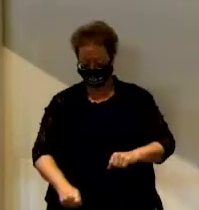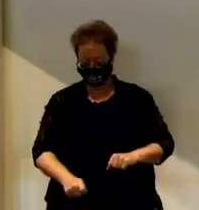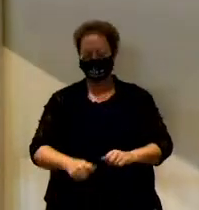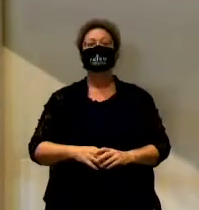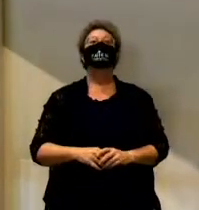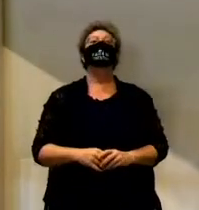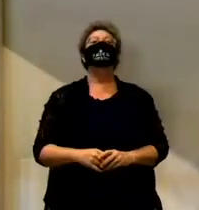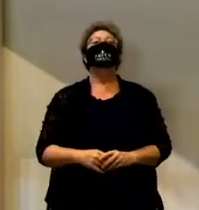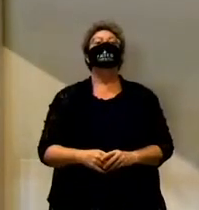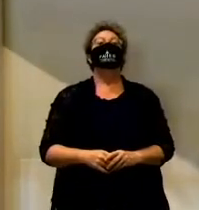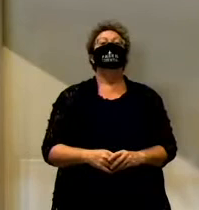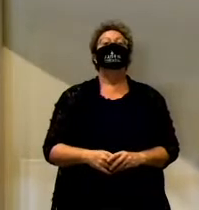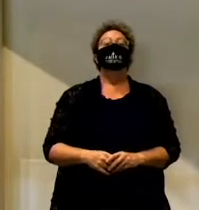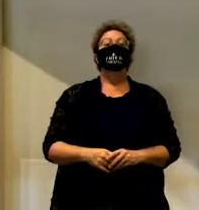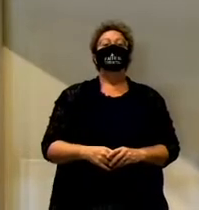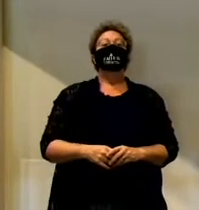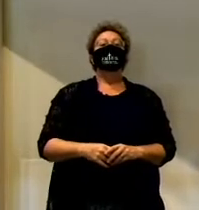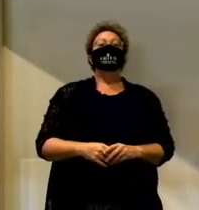once again.